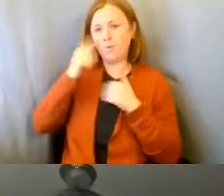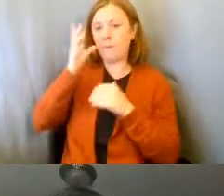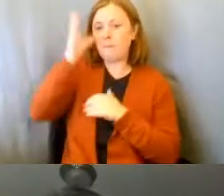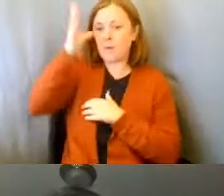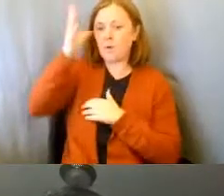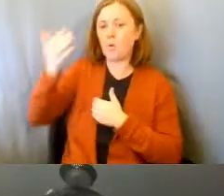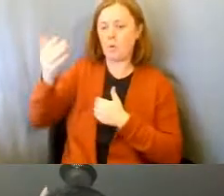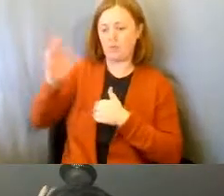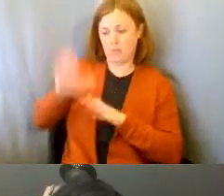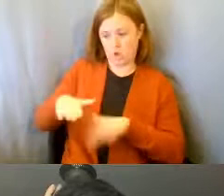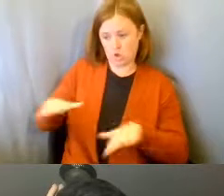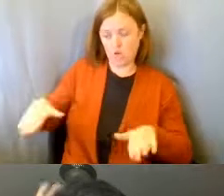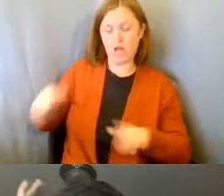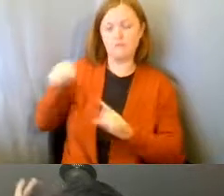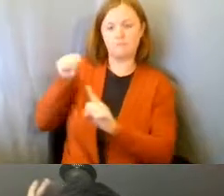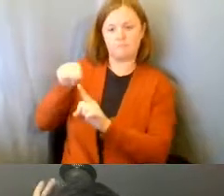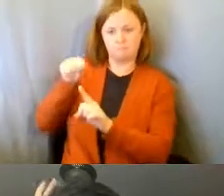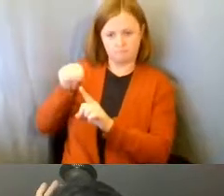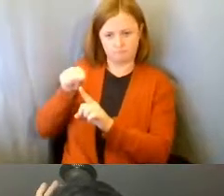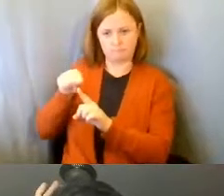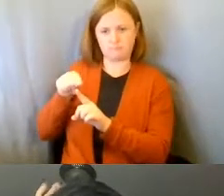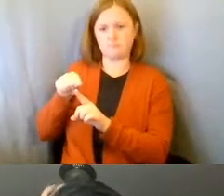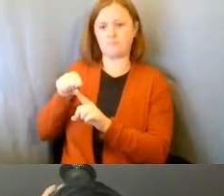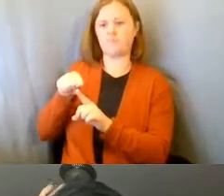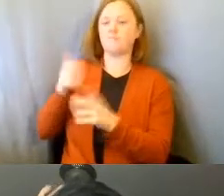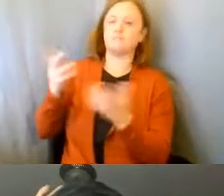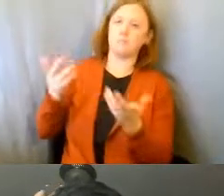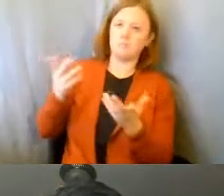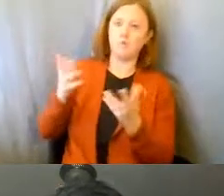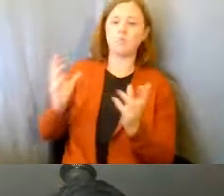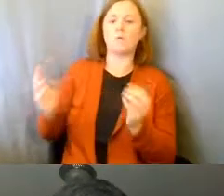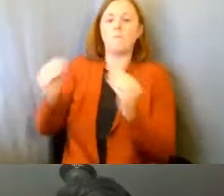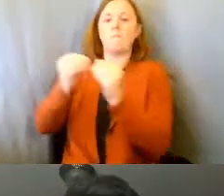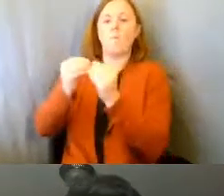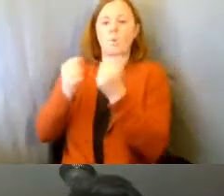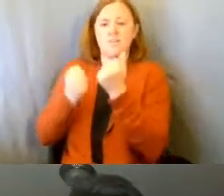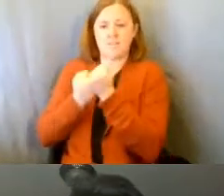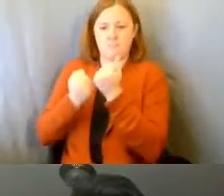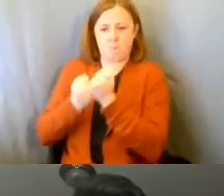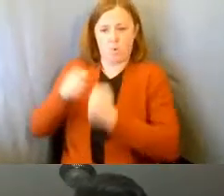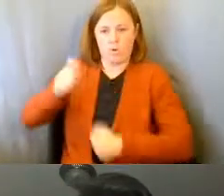have a child who, I guess, has more support needs?